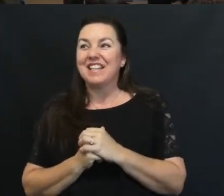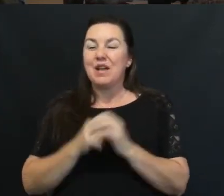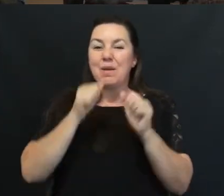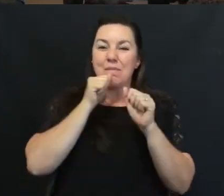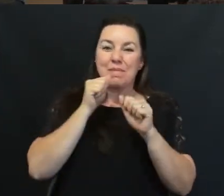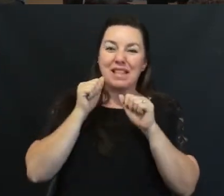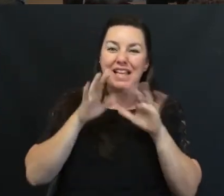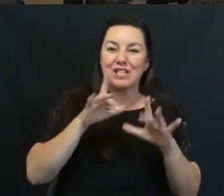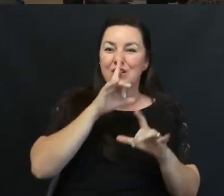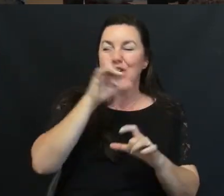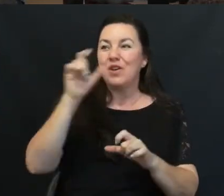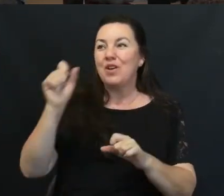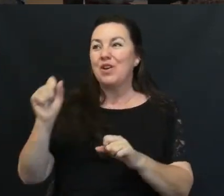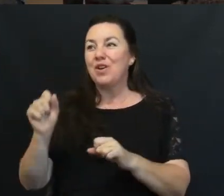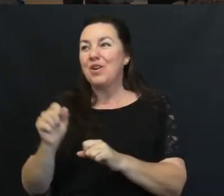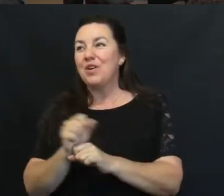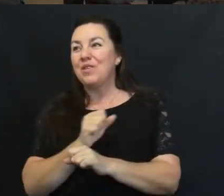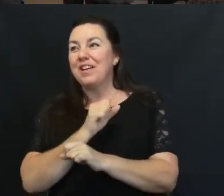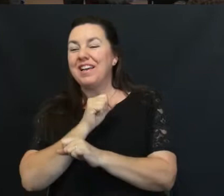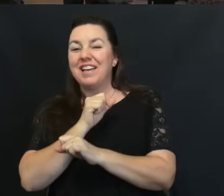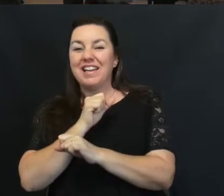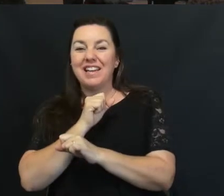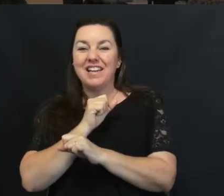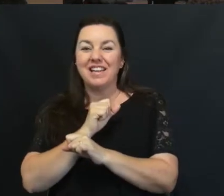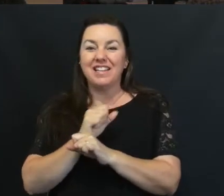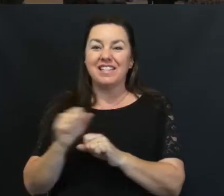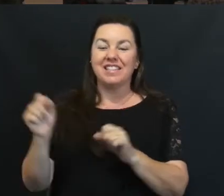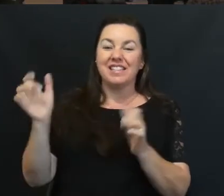Blessed assurance,